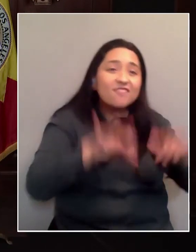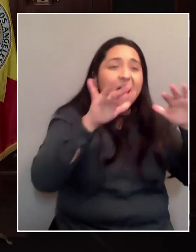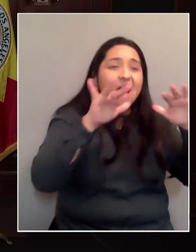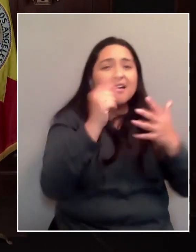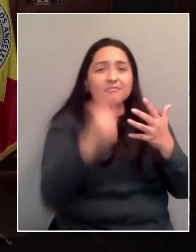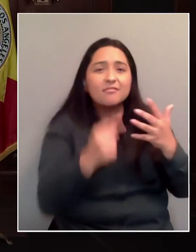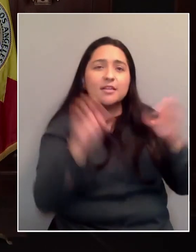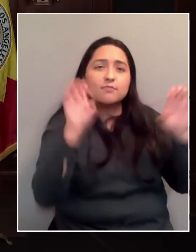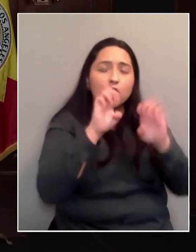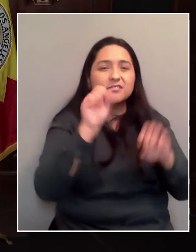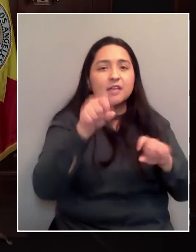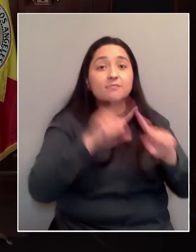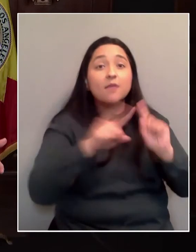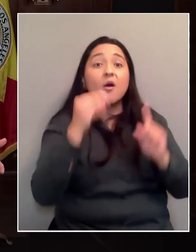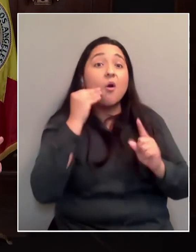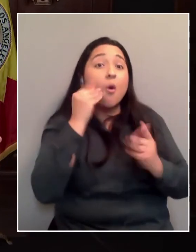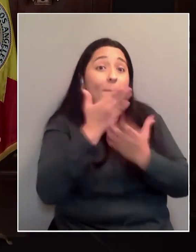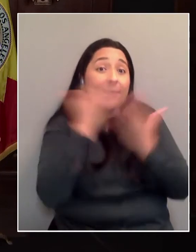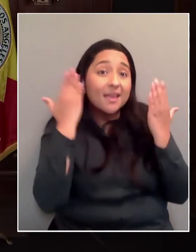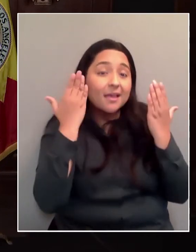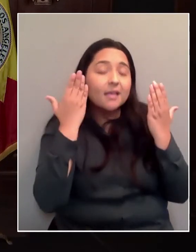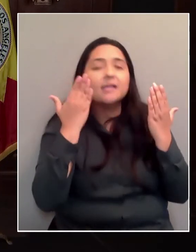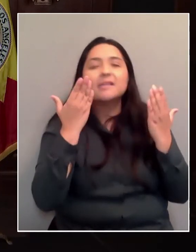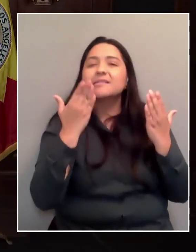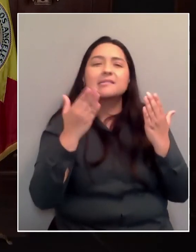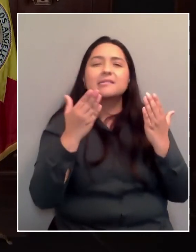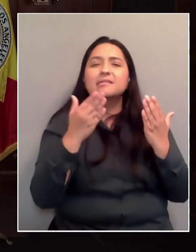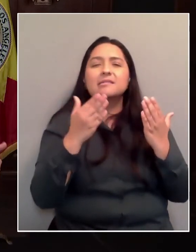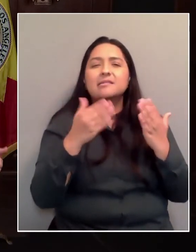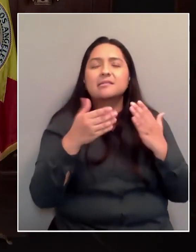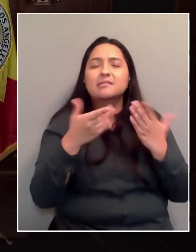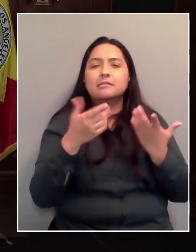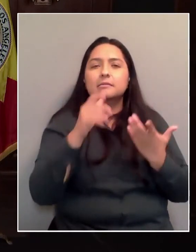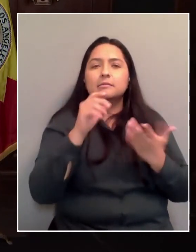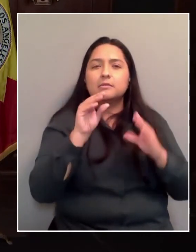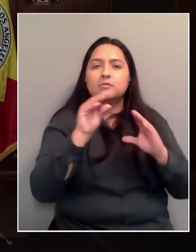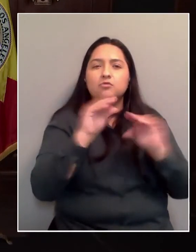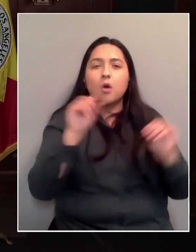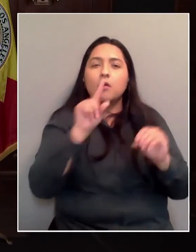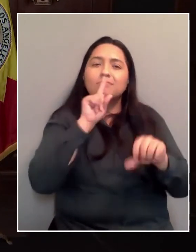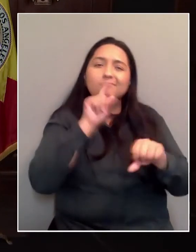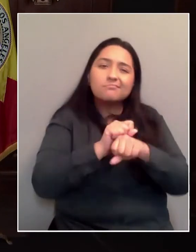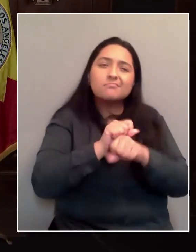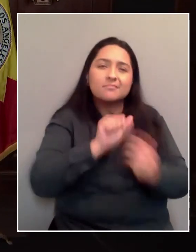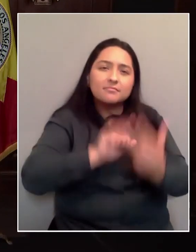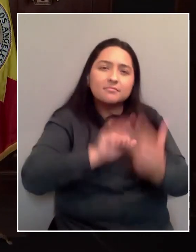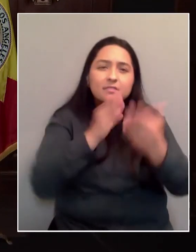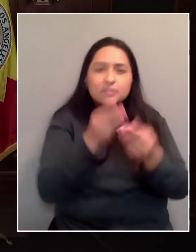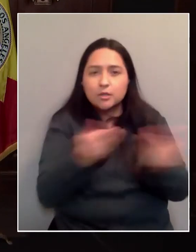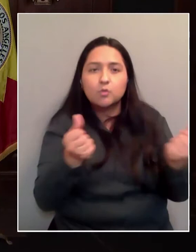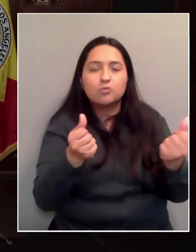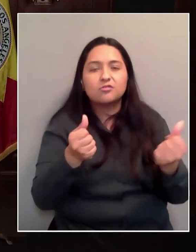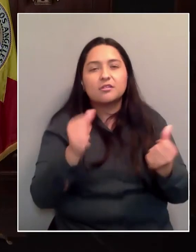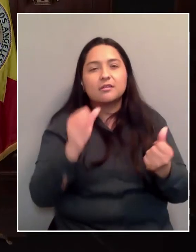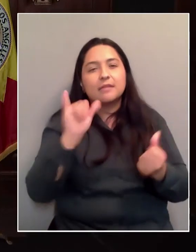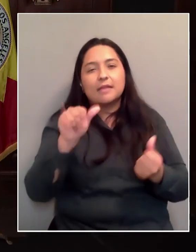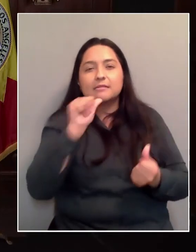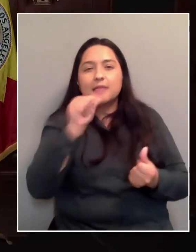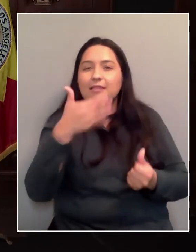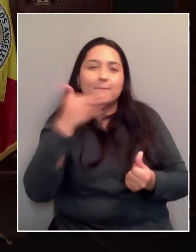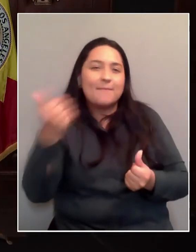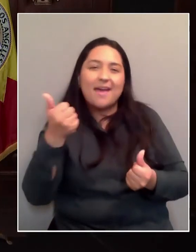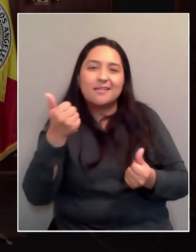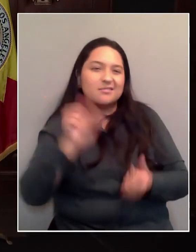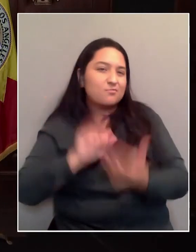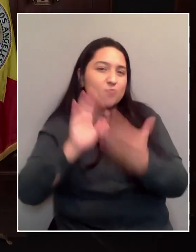of money in putting people in a non-solution is not the best use of money. That project room key and home key, that helping